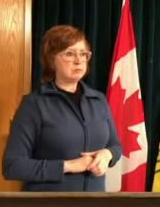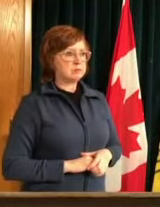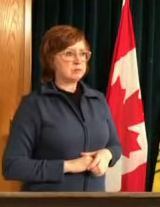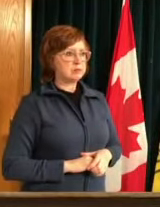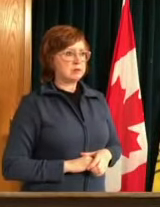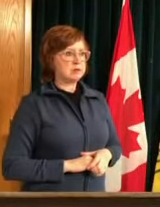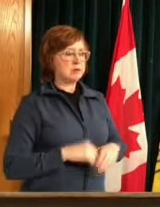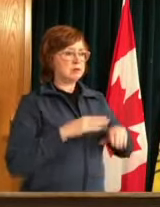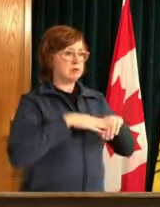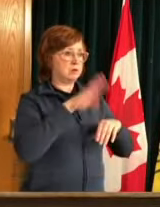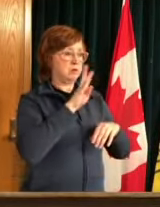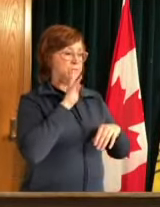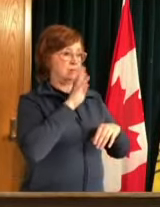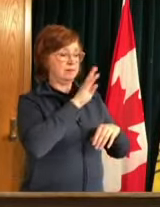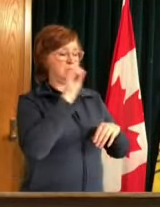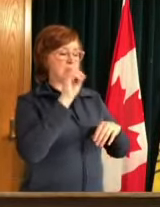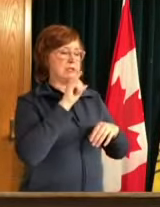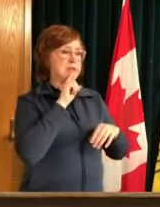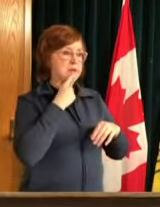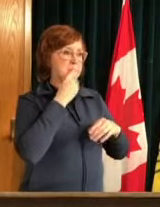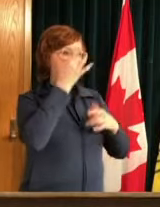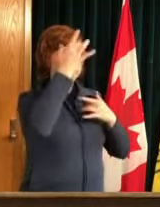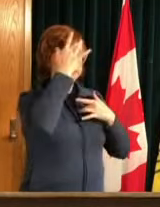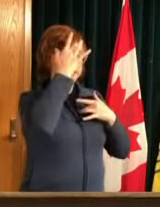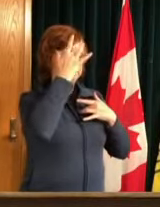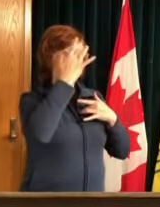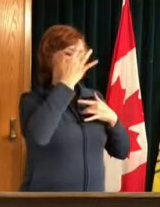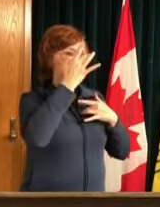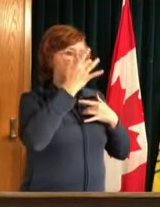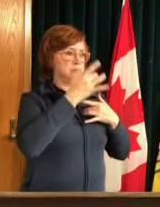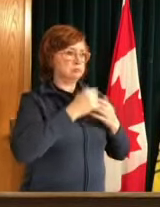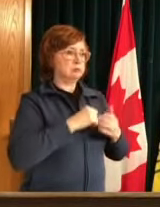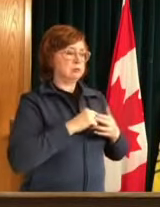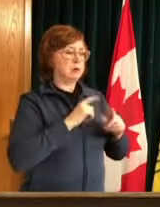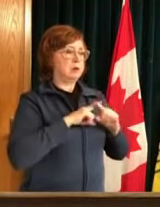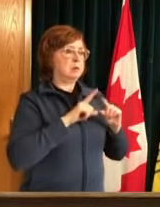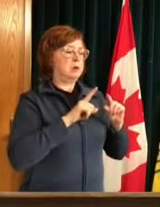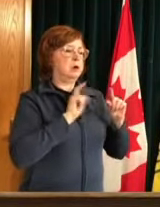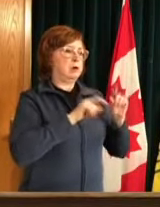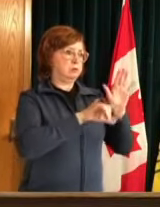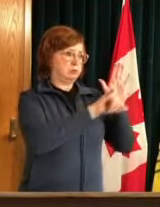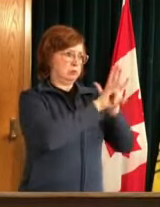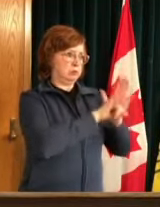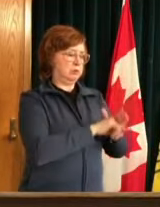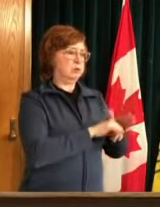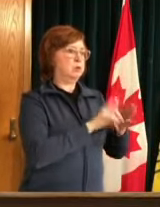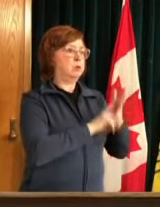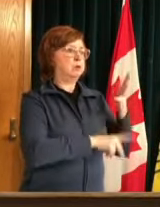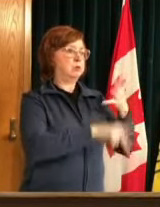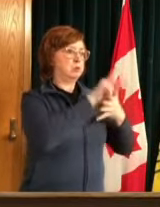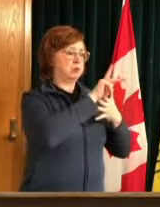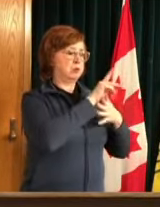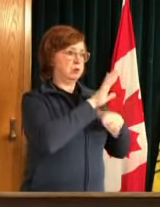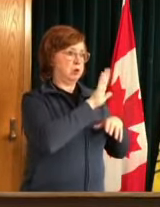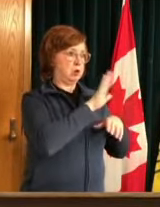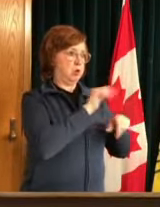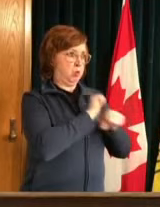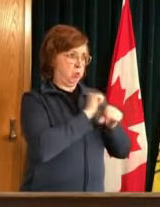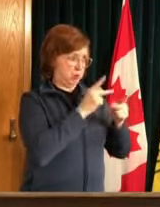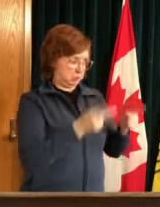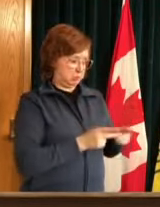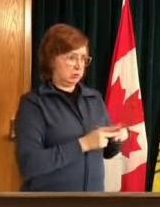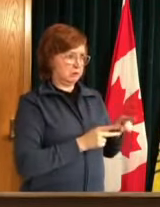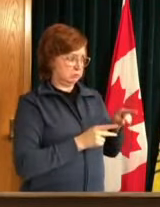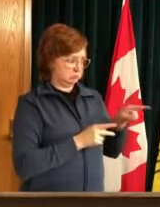they when they do contract covid but so to what we're attempting to do is prioritize some of these uh some of these work areas where people are